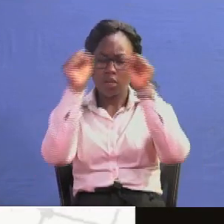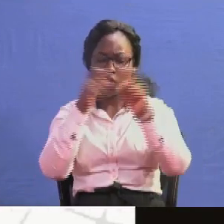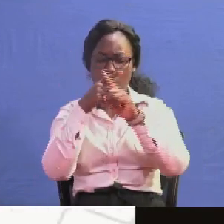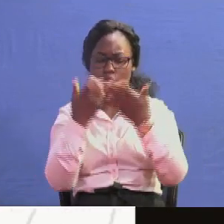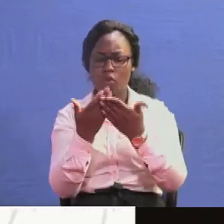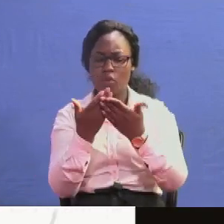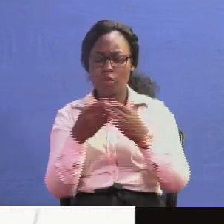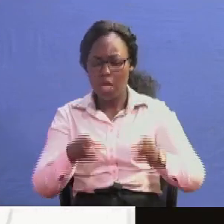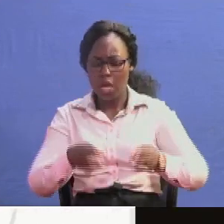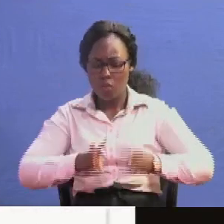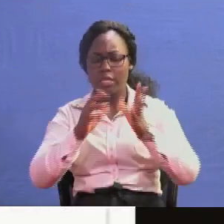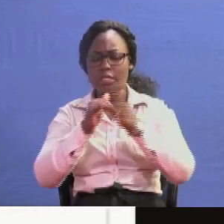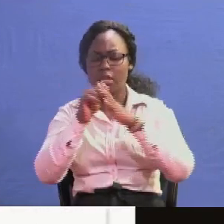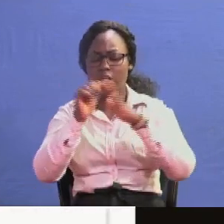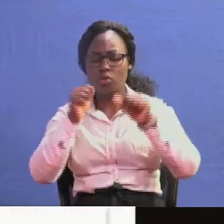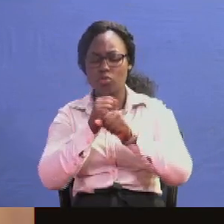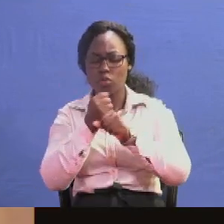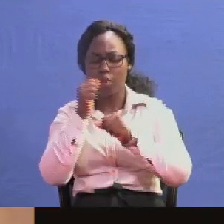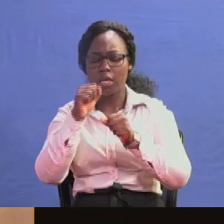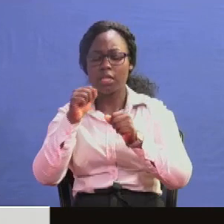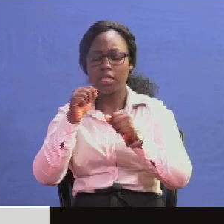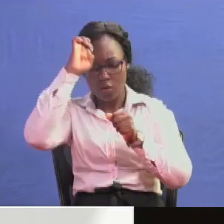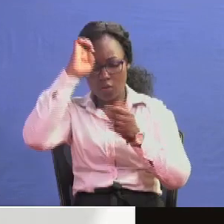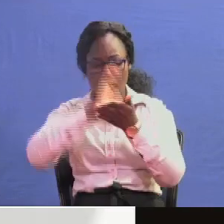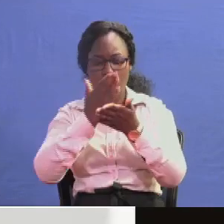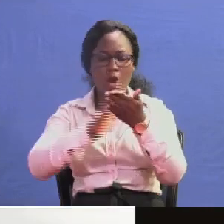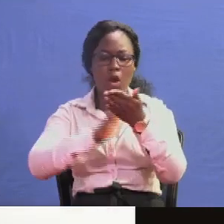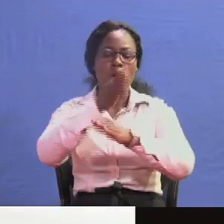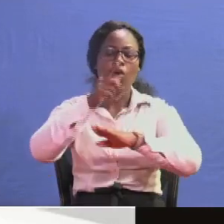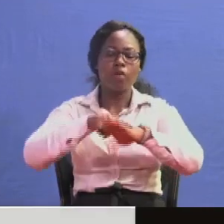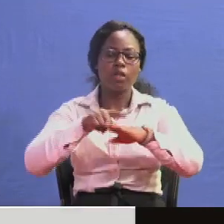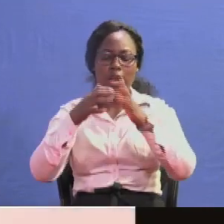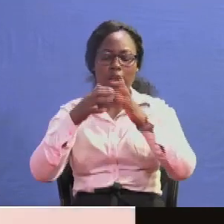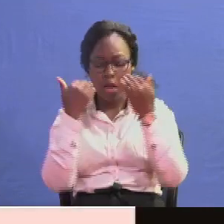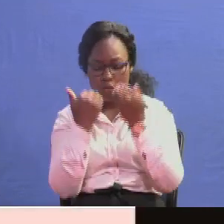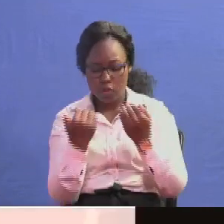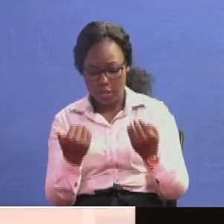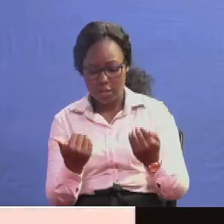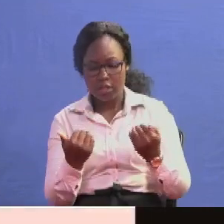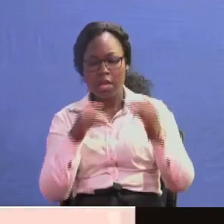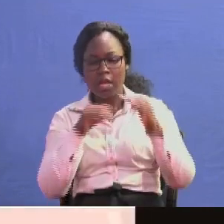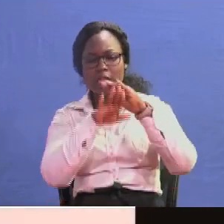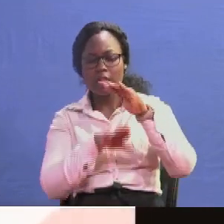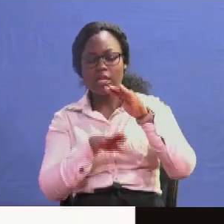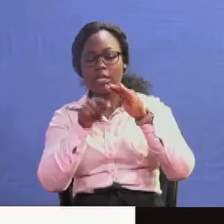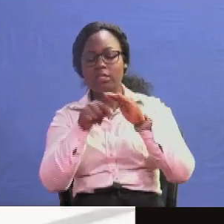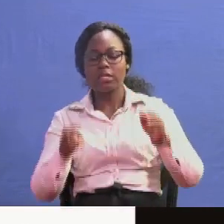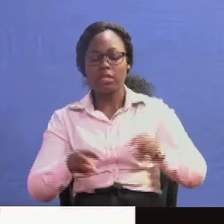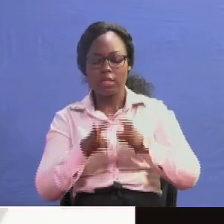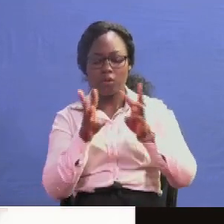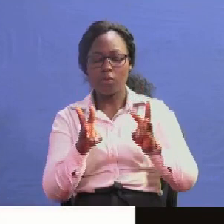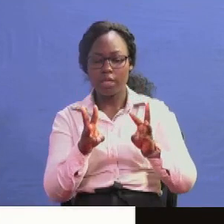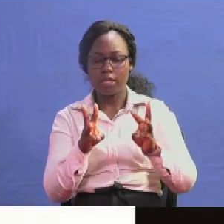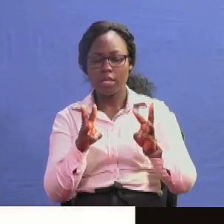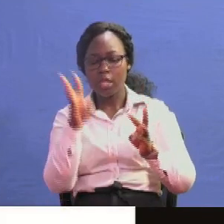cartels that have ruled the education sector over time so that so that children are blessed in the correct pathways those